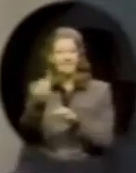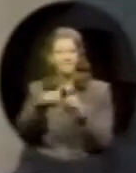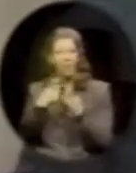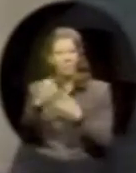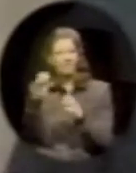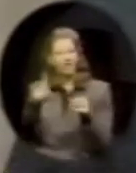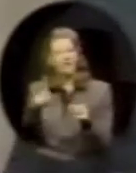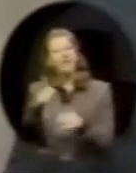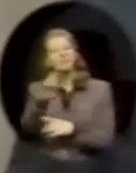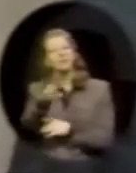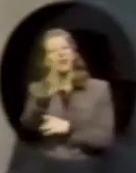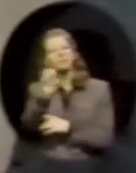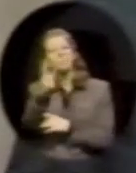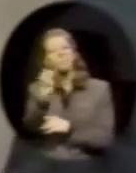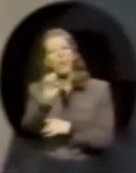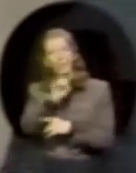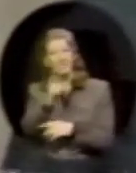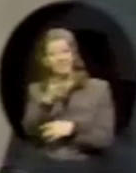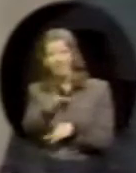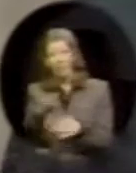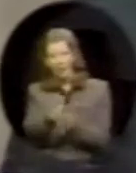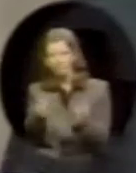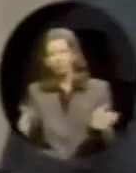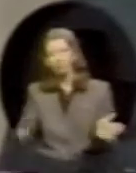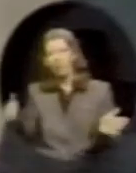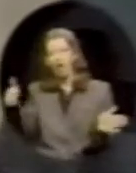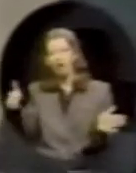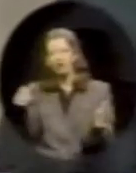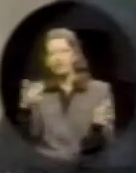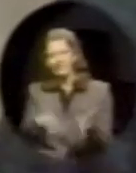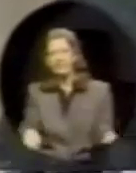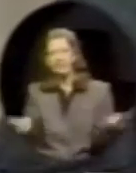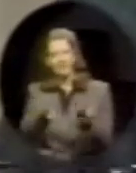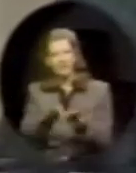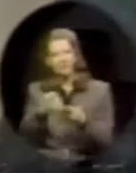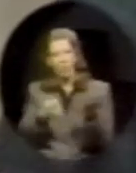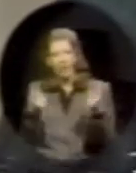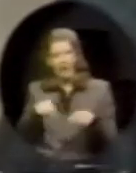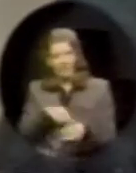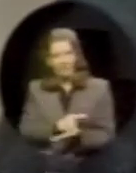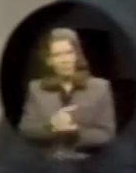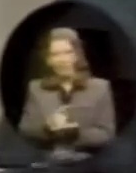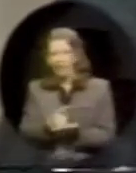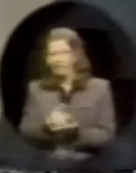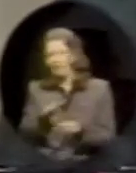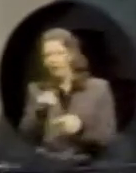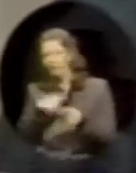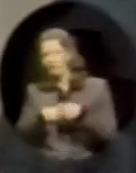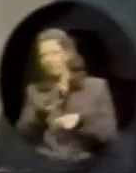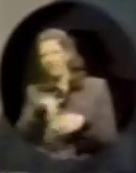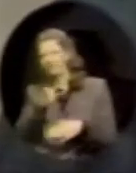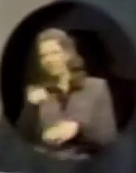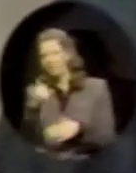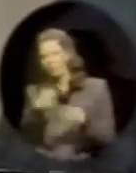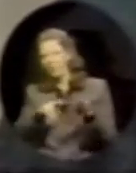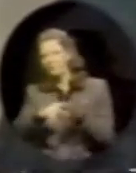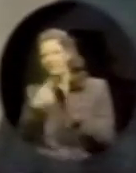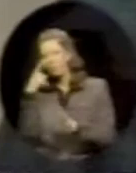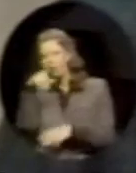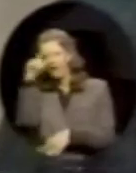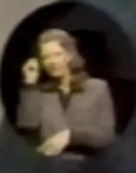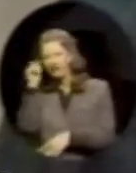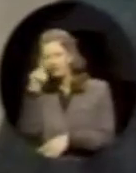Dr. Bowe, is there a broader significance to what happened this week than just what it means for Gallaudet University?